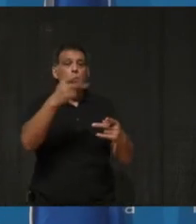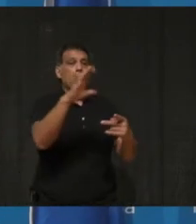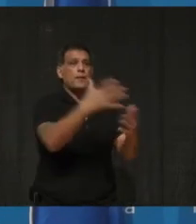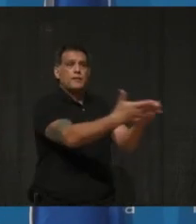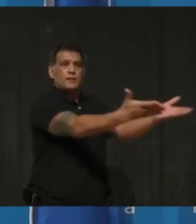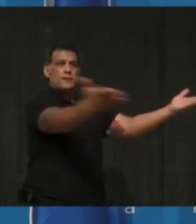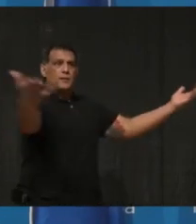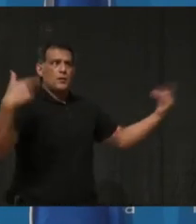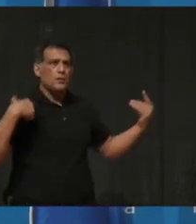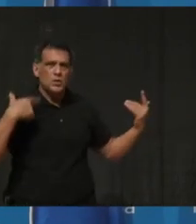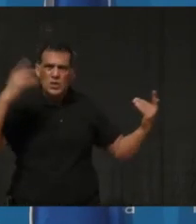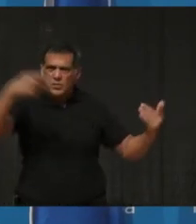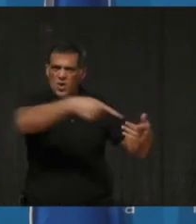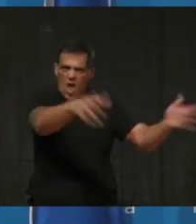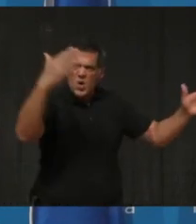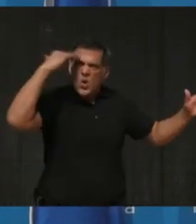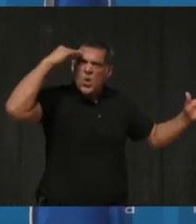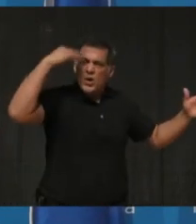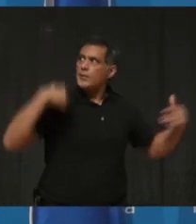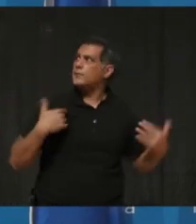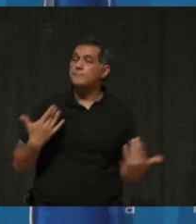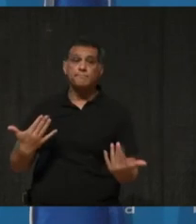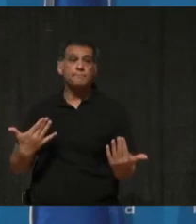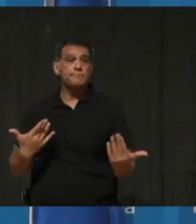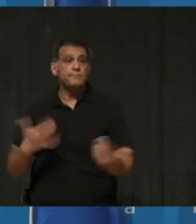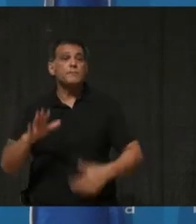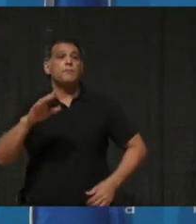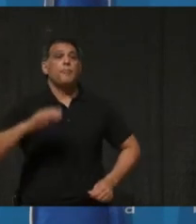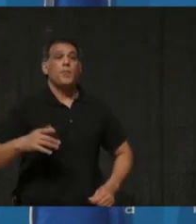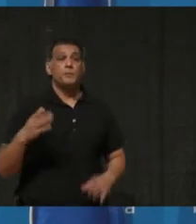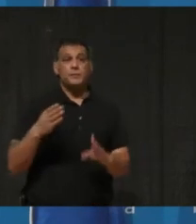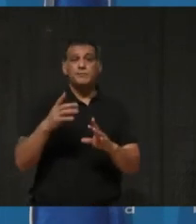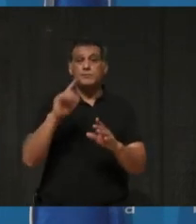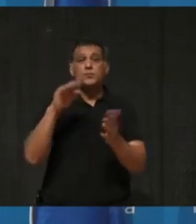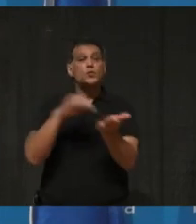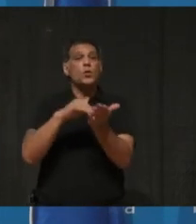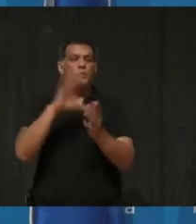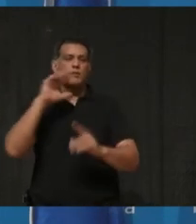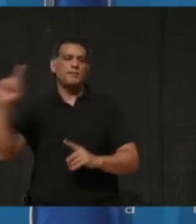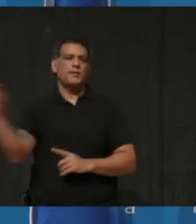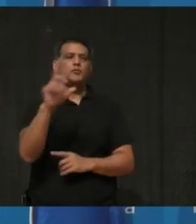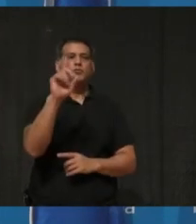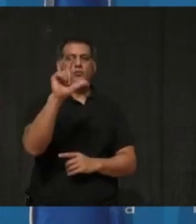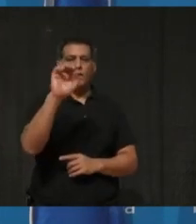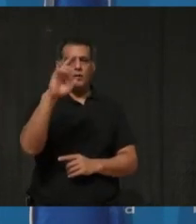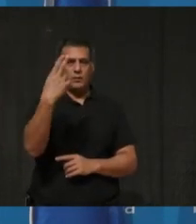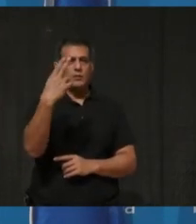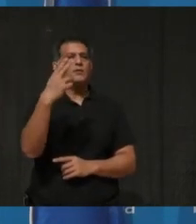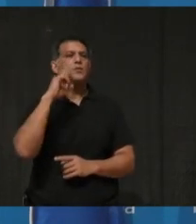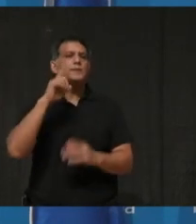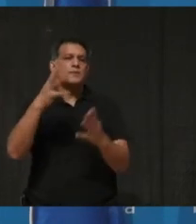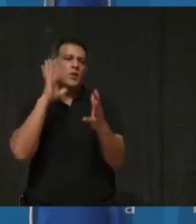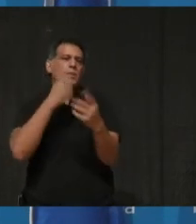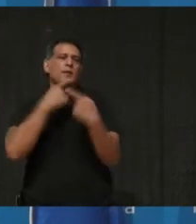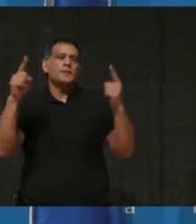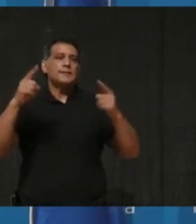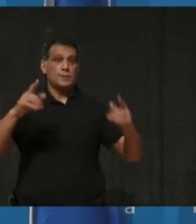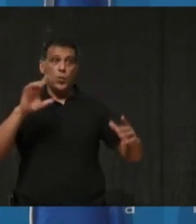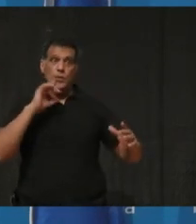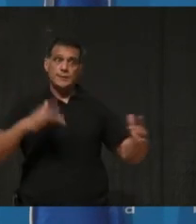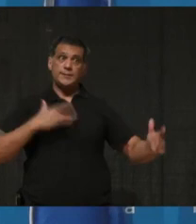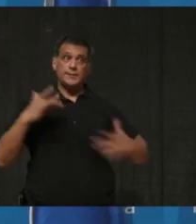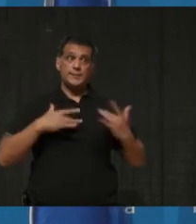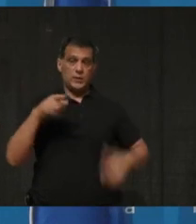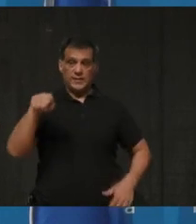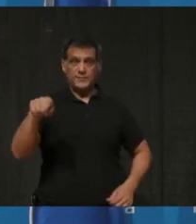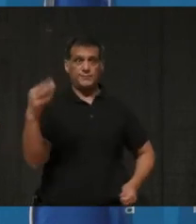Dr. Lowe, I do want to share with you an exciting campaign that we are launching here in Mississauga this Friday called